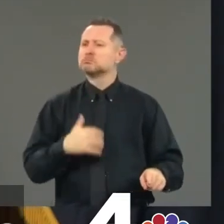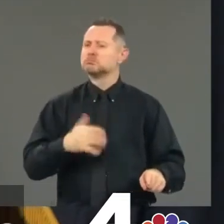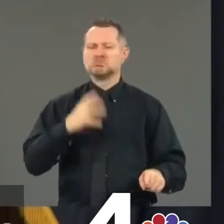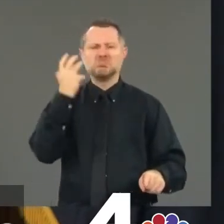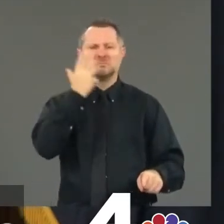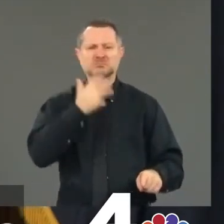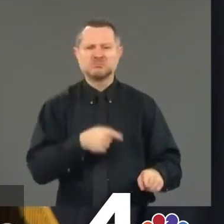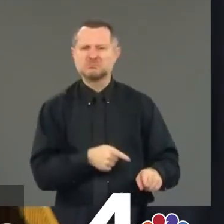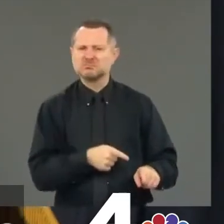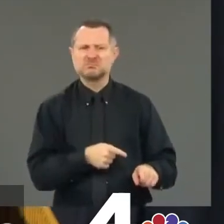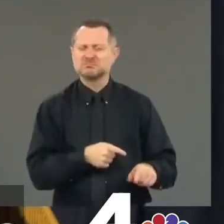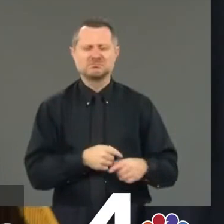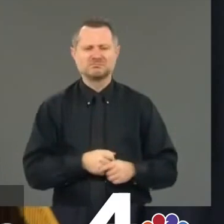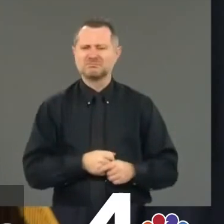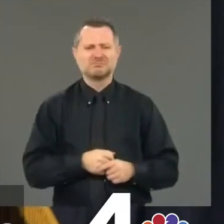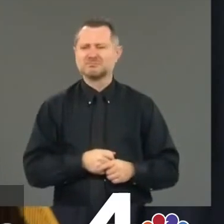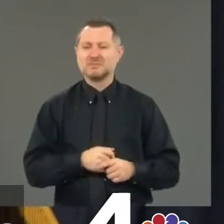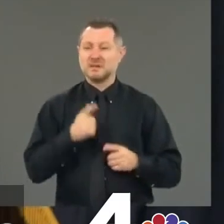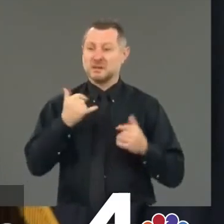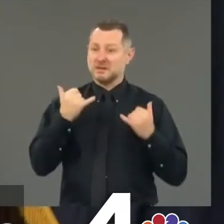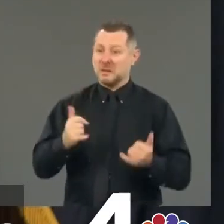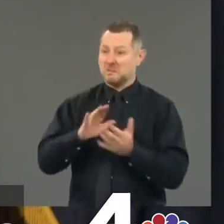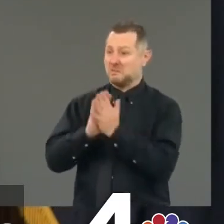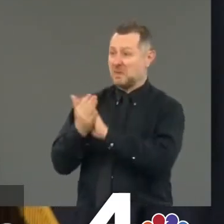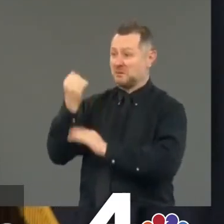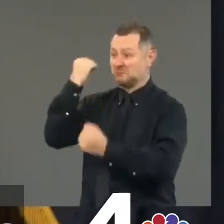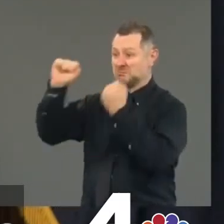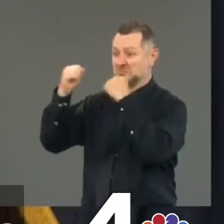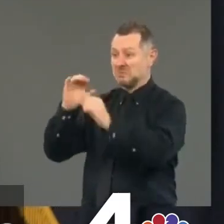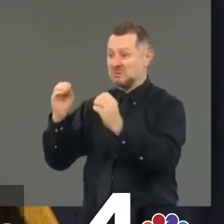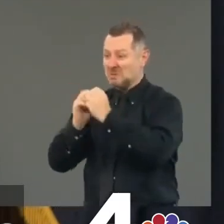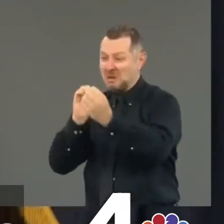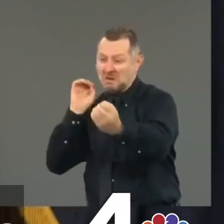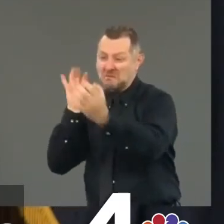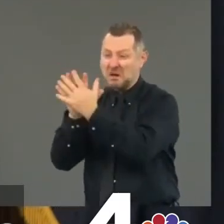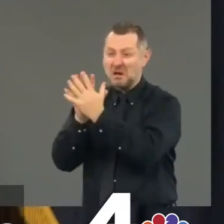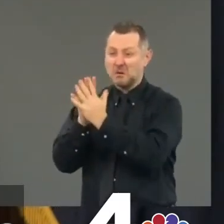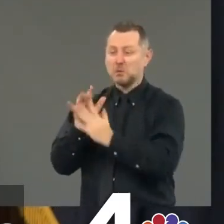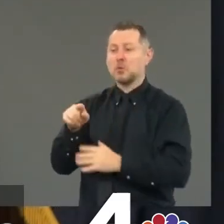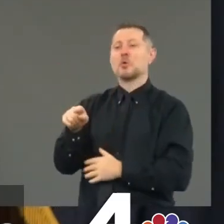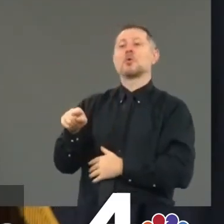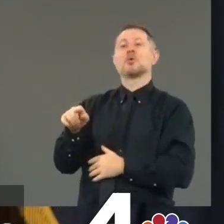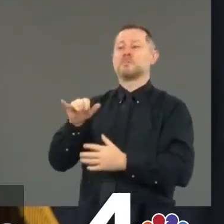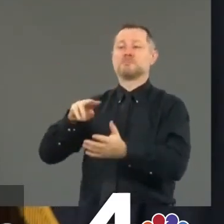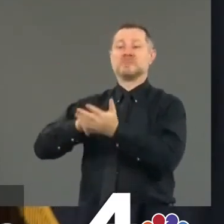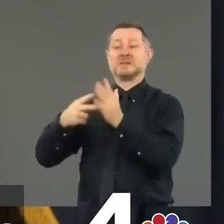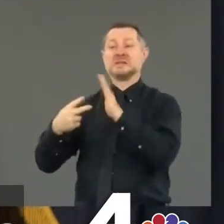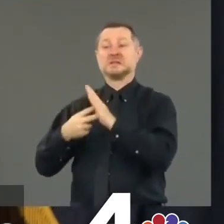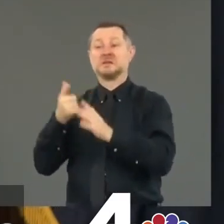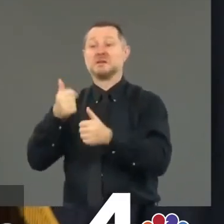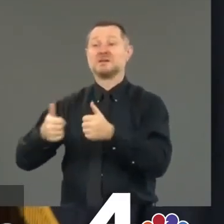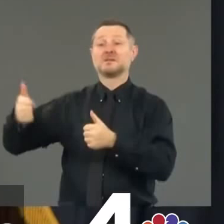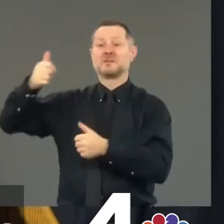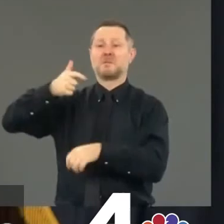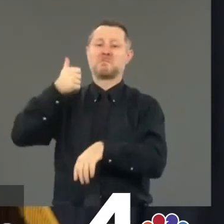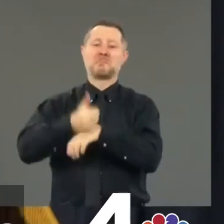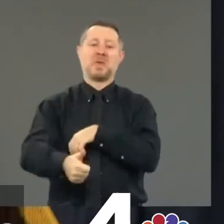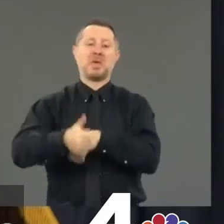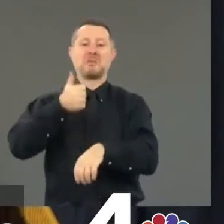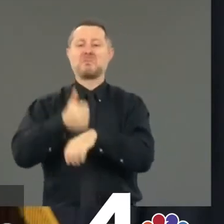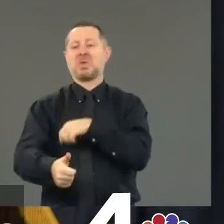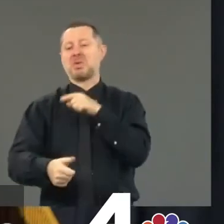When you are violent. When creates a scapegoat to shift the blame.